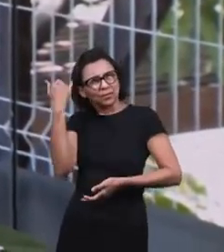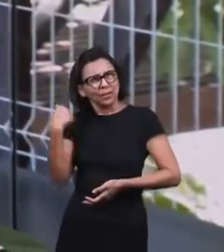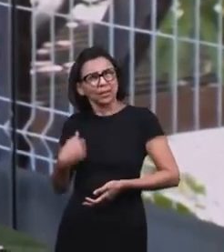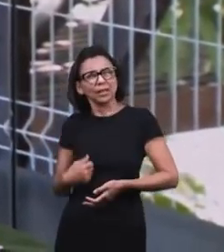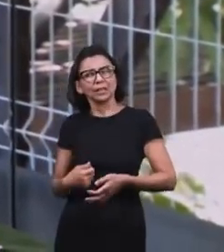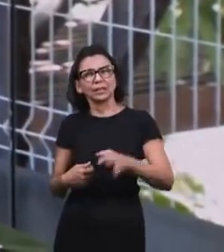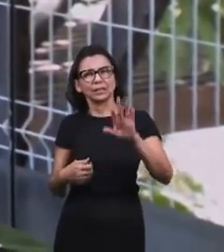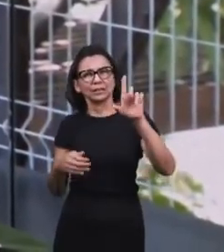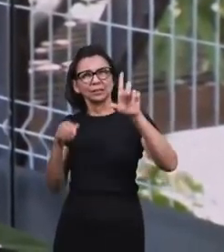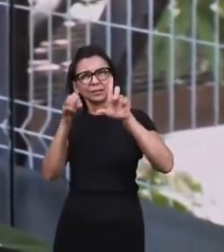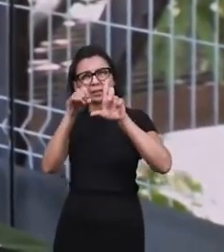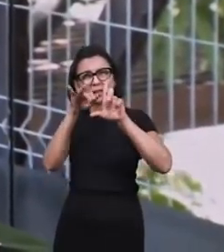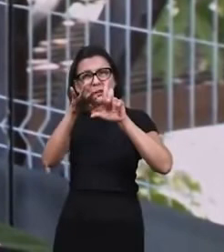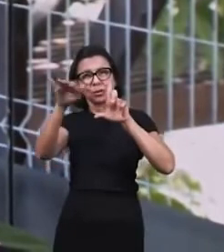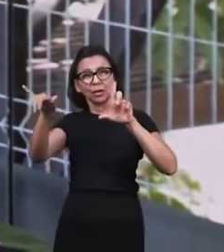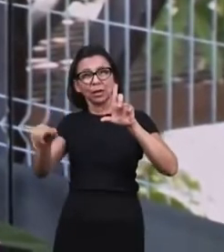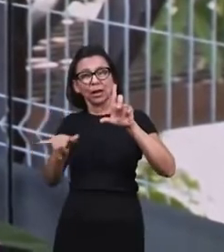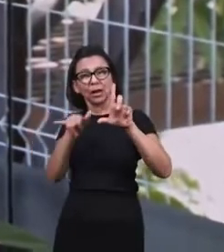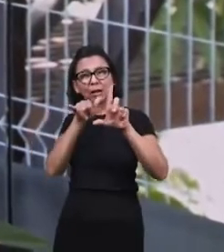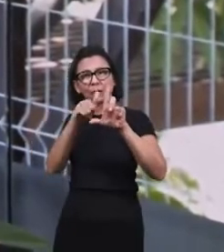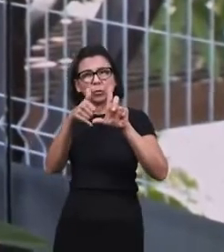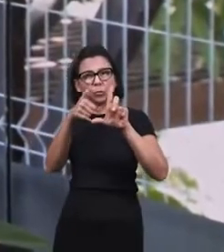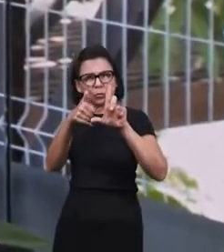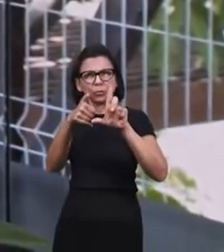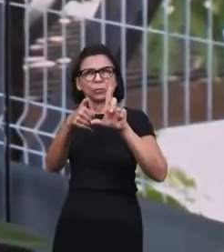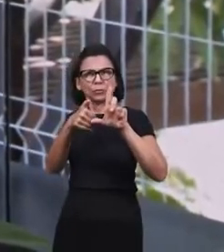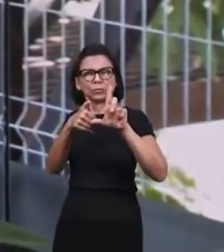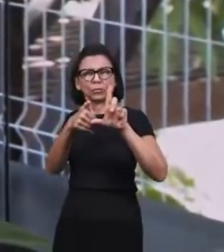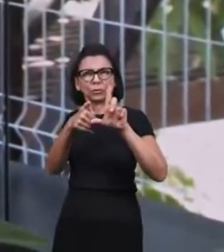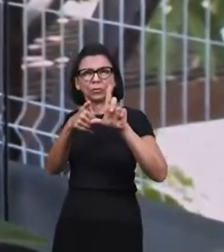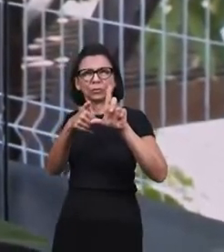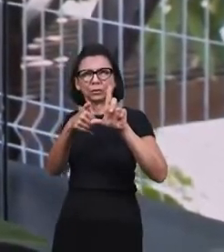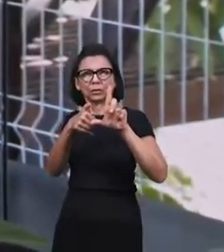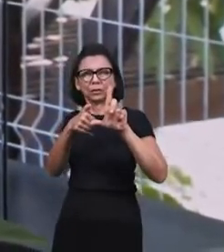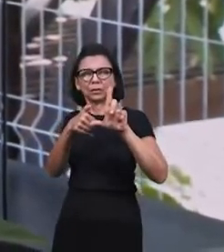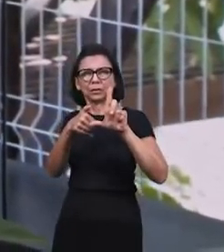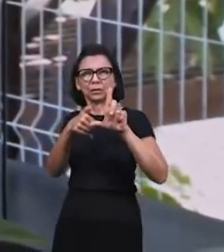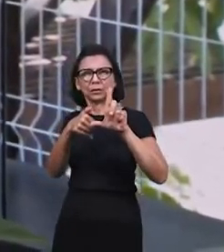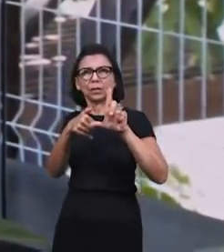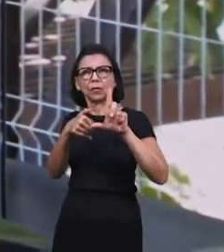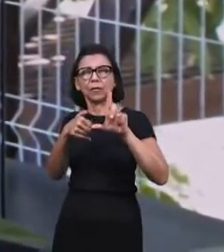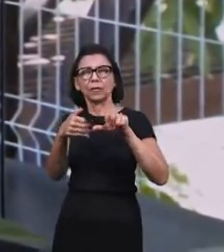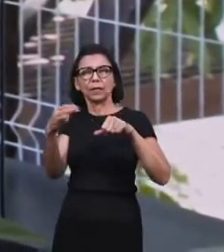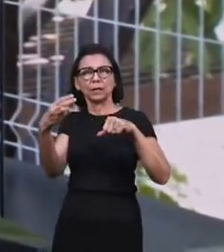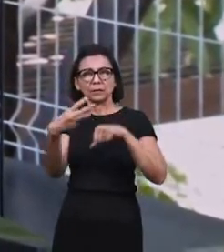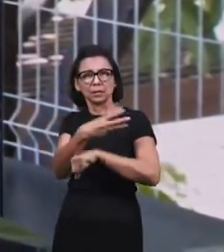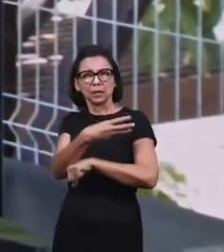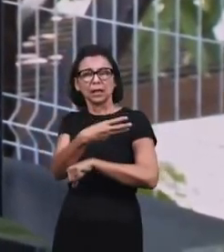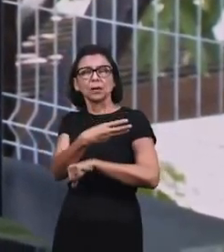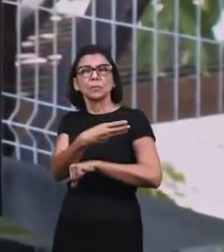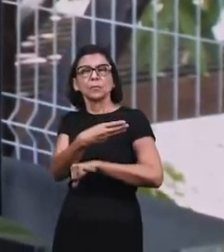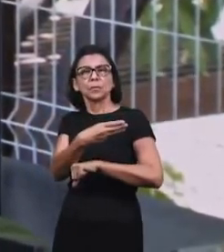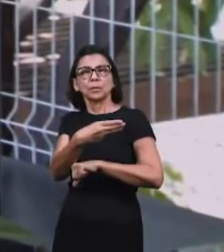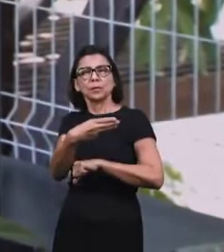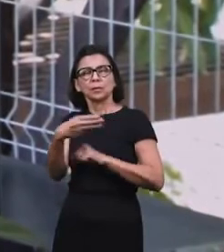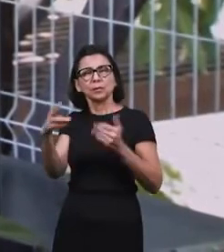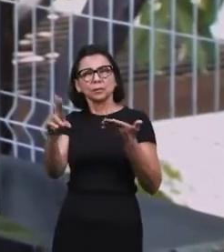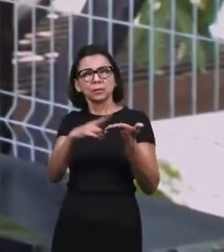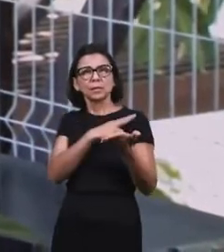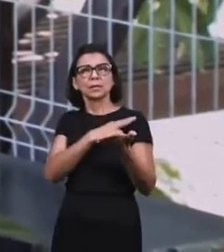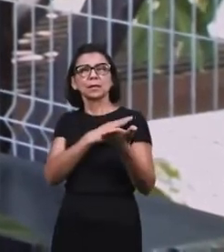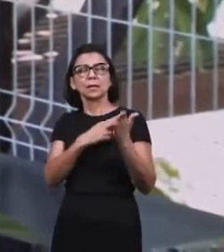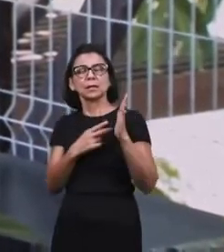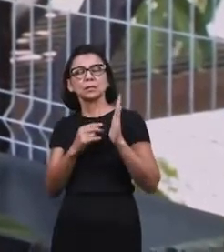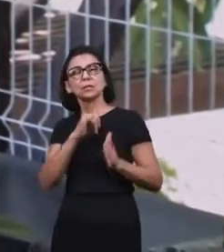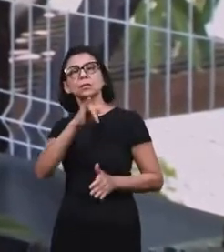mobile phone camera to this qr code on the screen and talk about the different lessons through